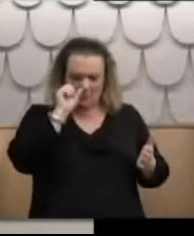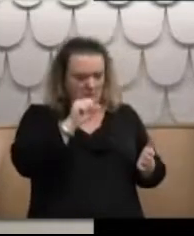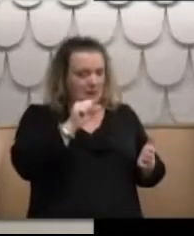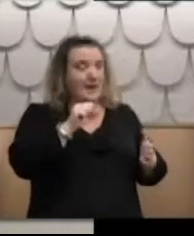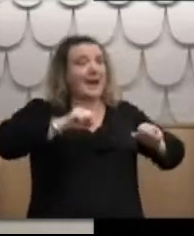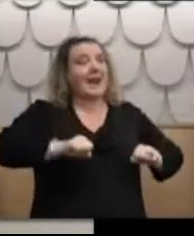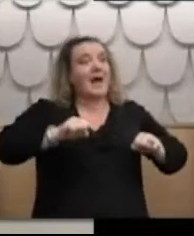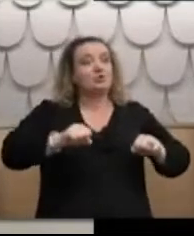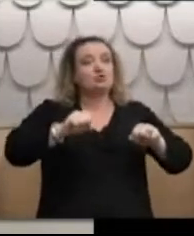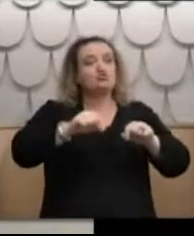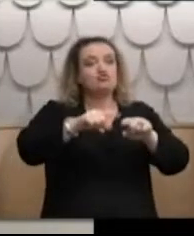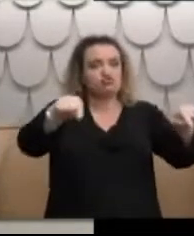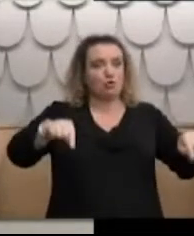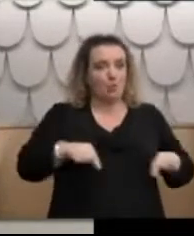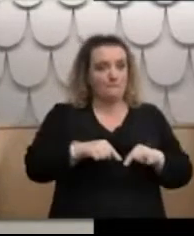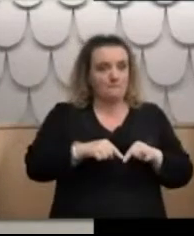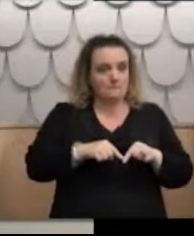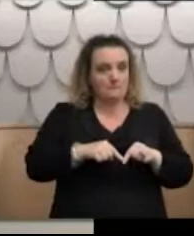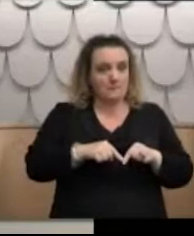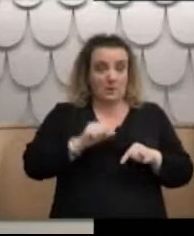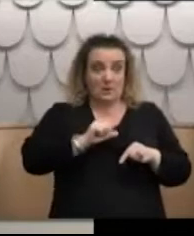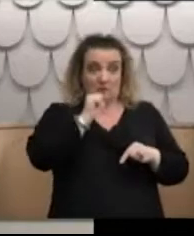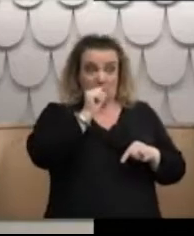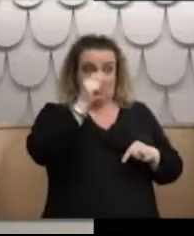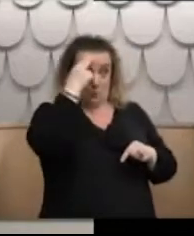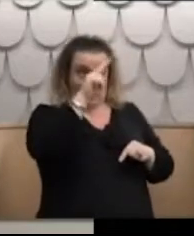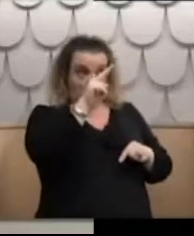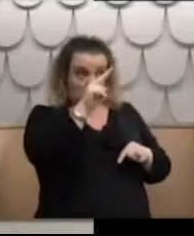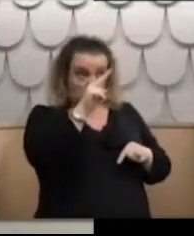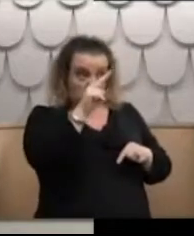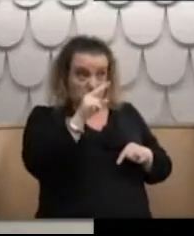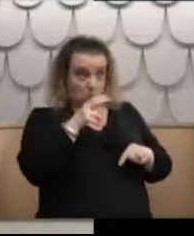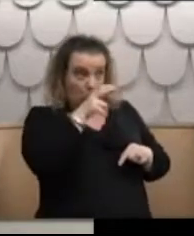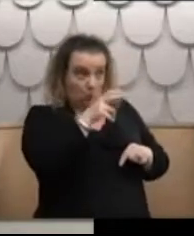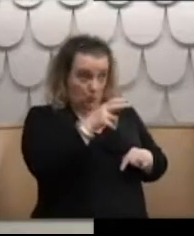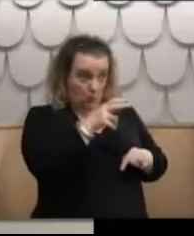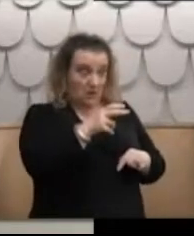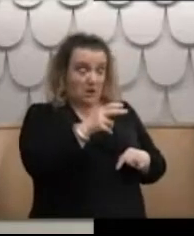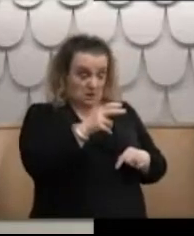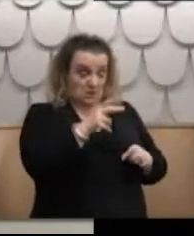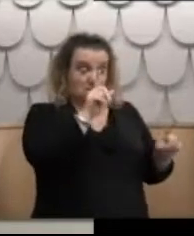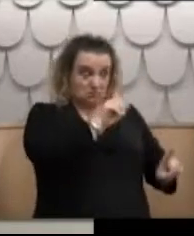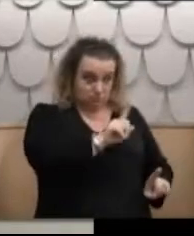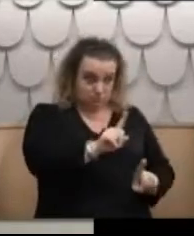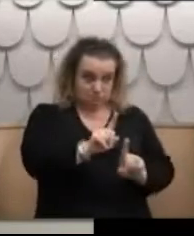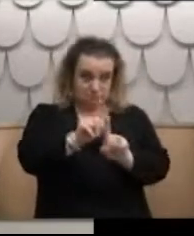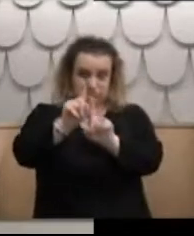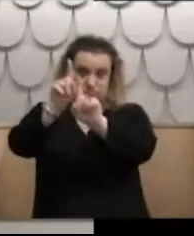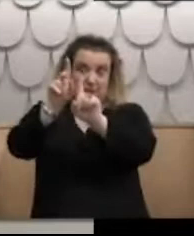lounge room of a villa. If your name was called, then you would be escorted upstairs.